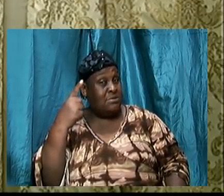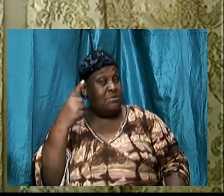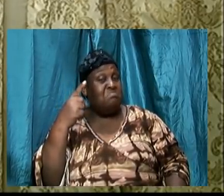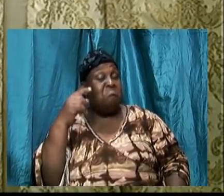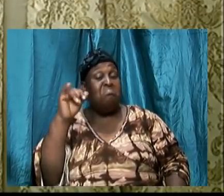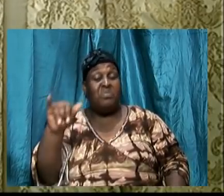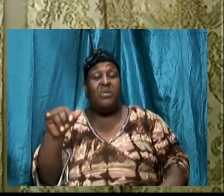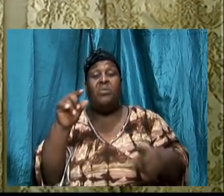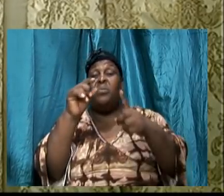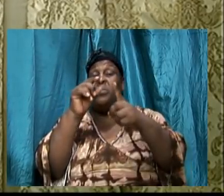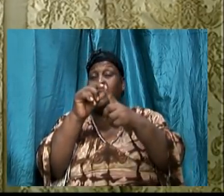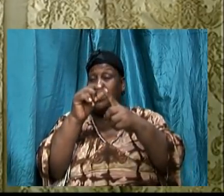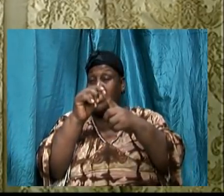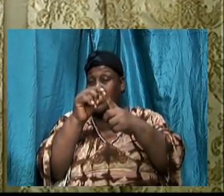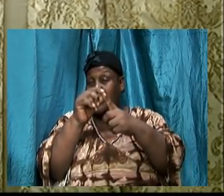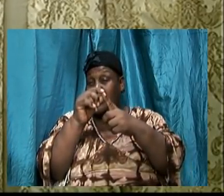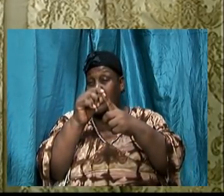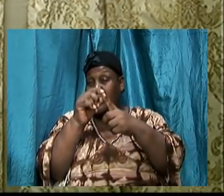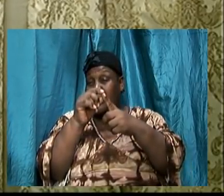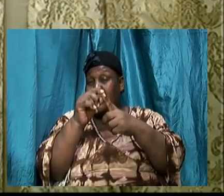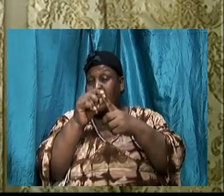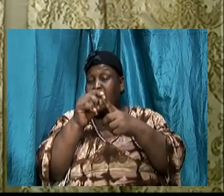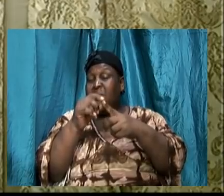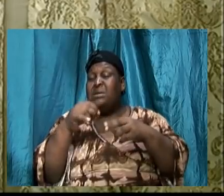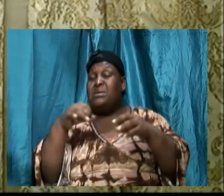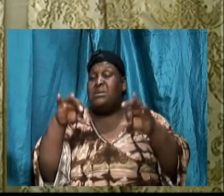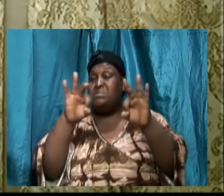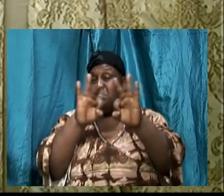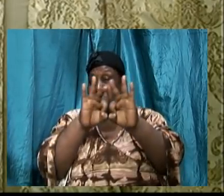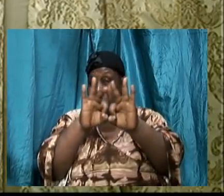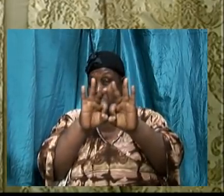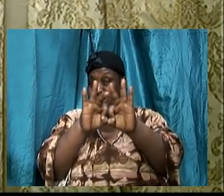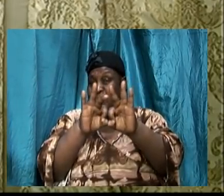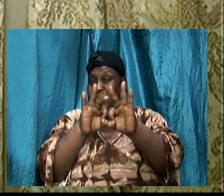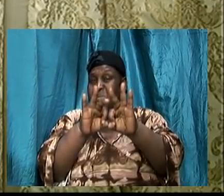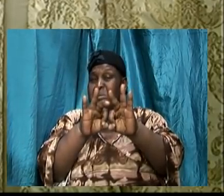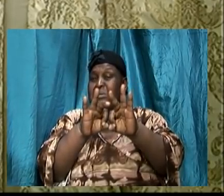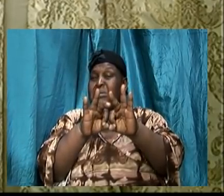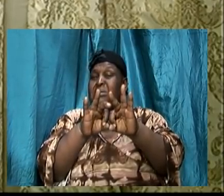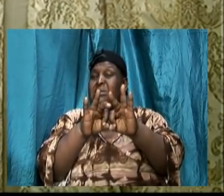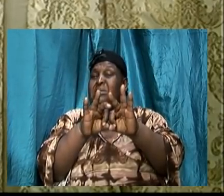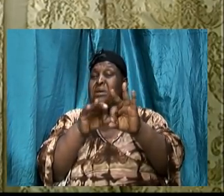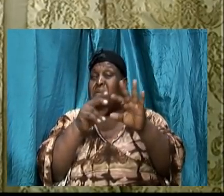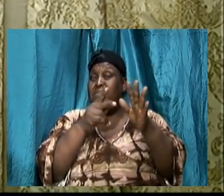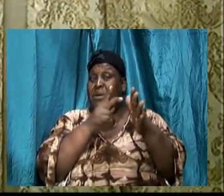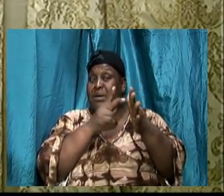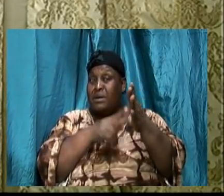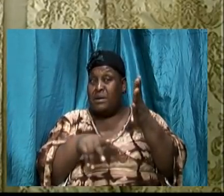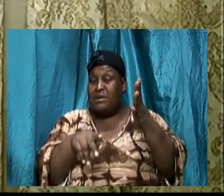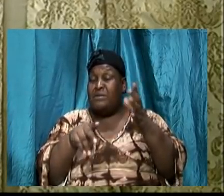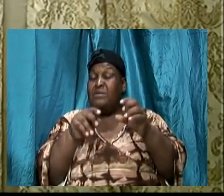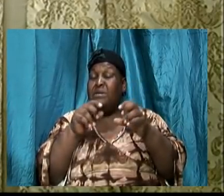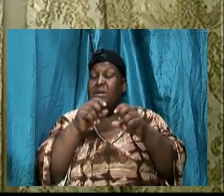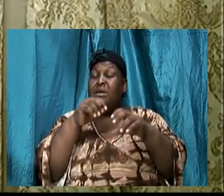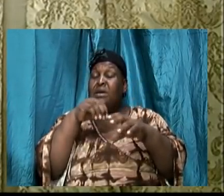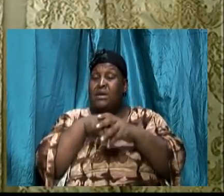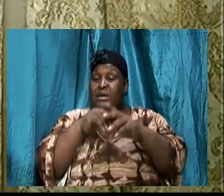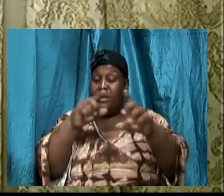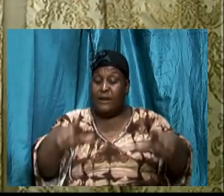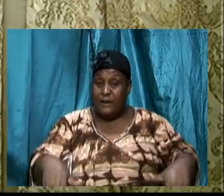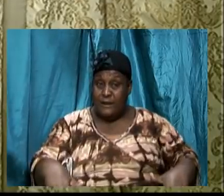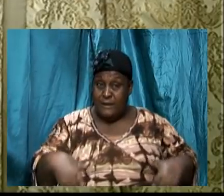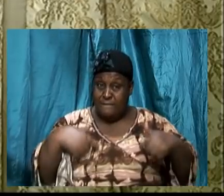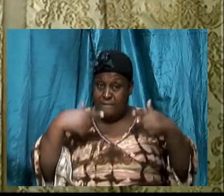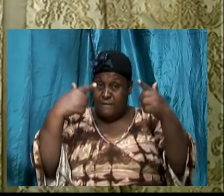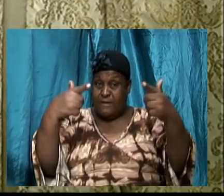critical staple in our advancing in God, in our walking a victorious